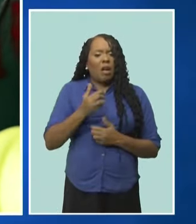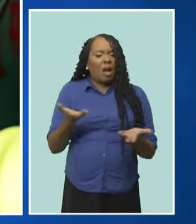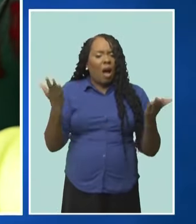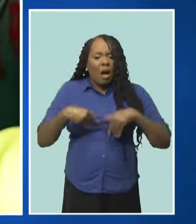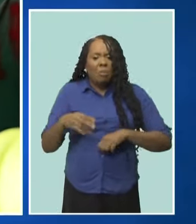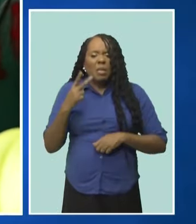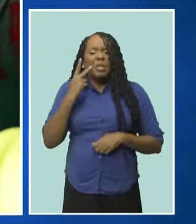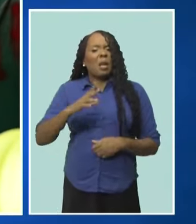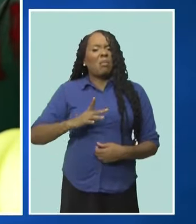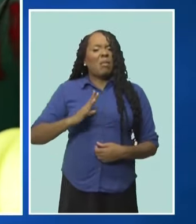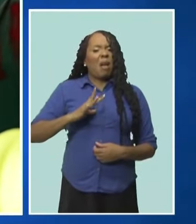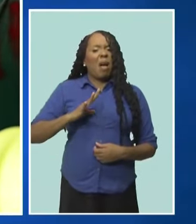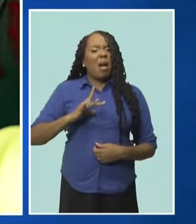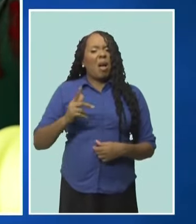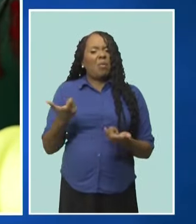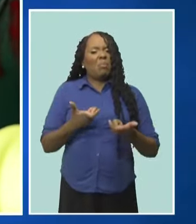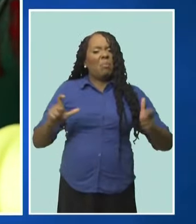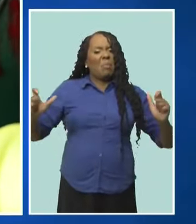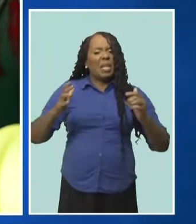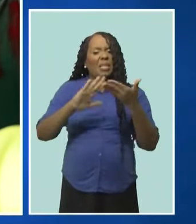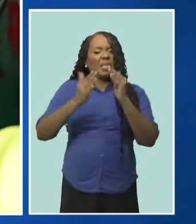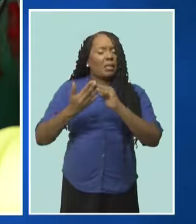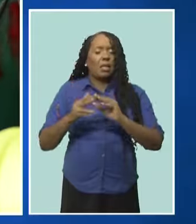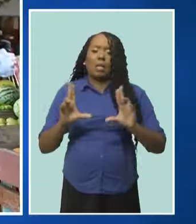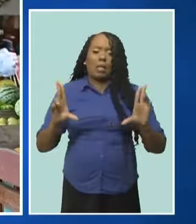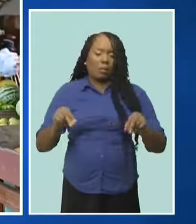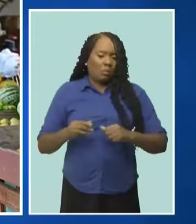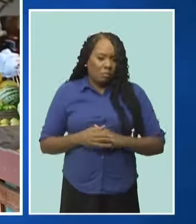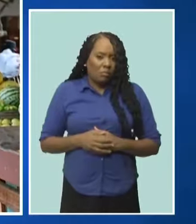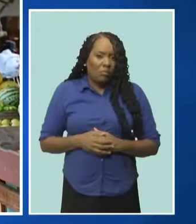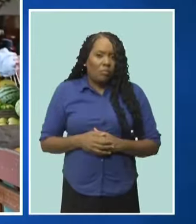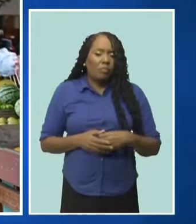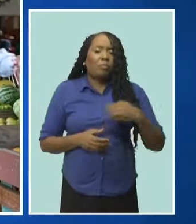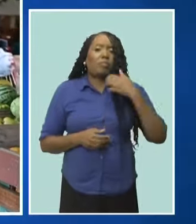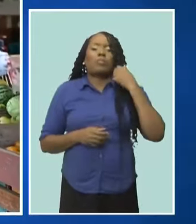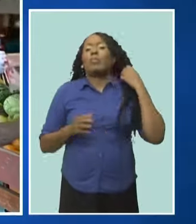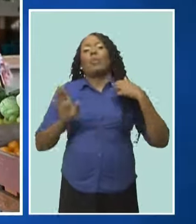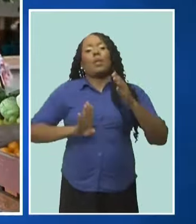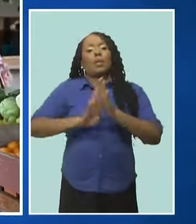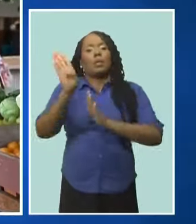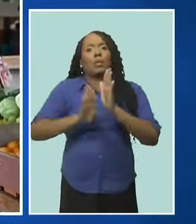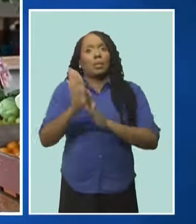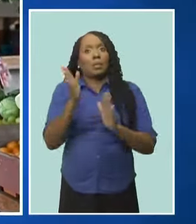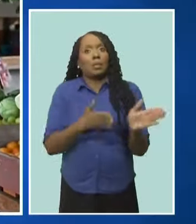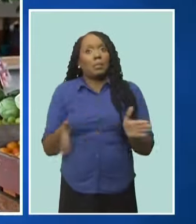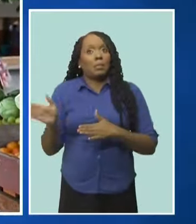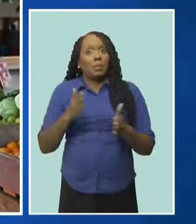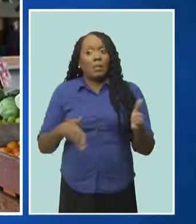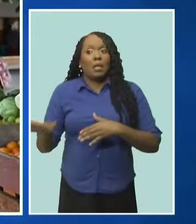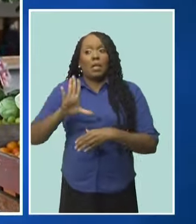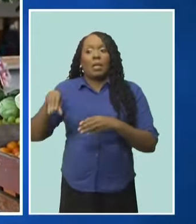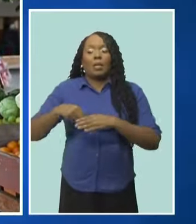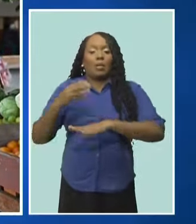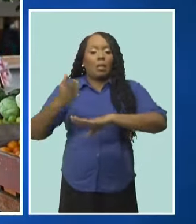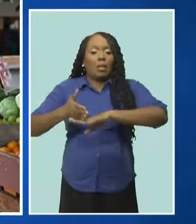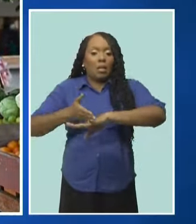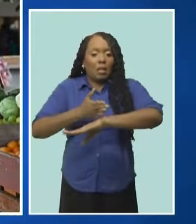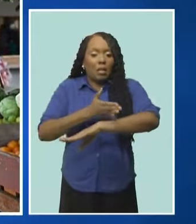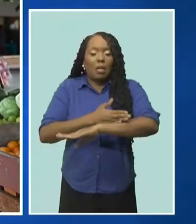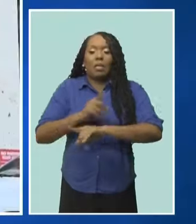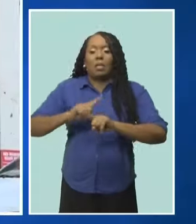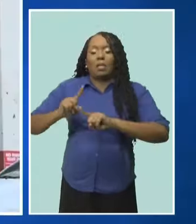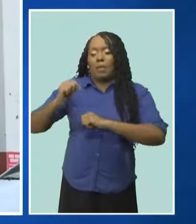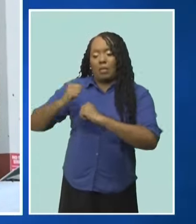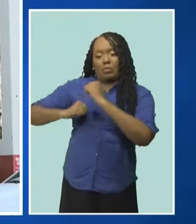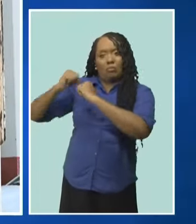they can't see Barbados to take finest. According to Mr. Alexander, the redevelopment plans include upgrading to structures of